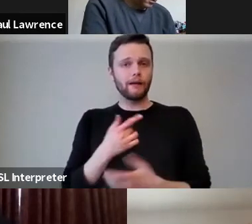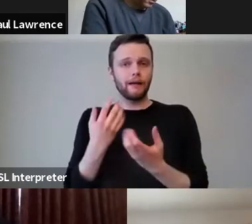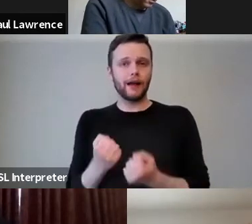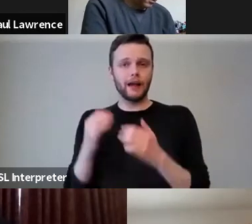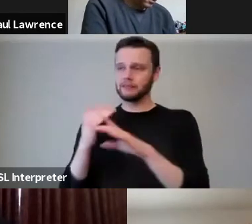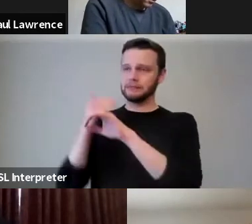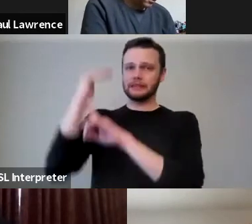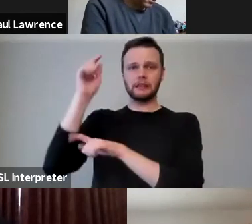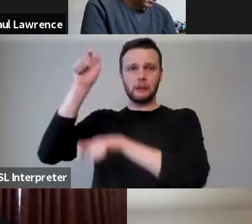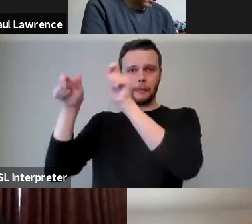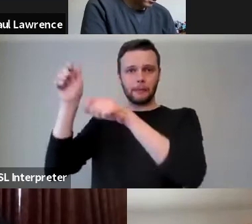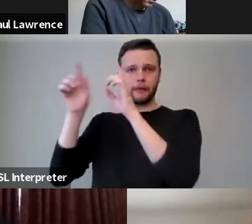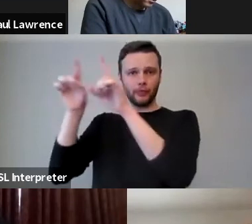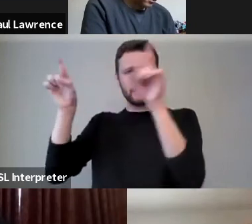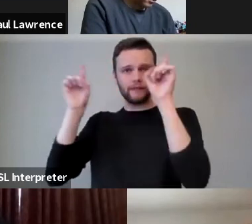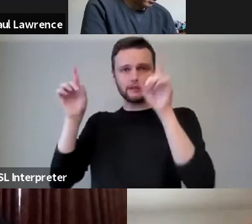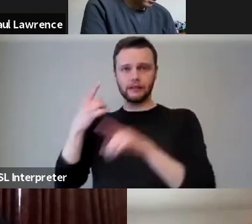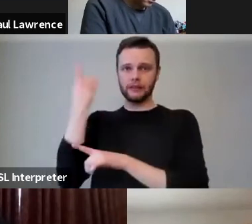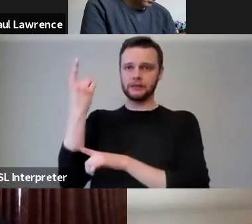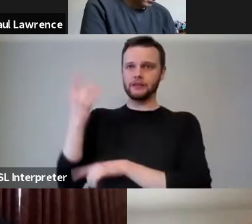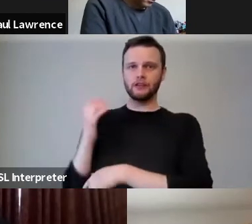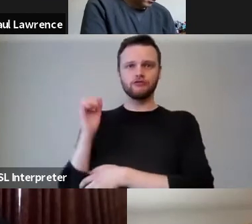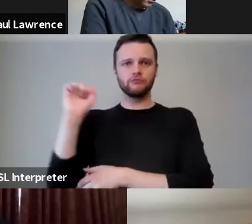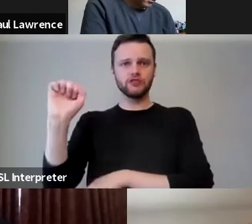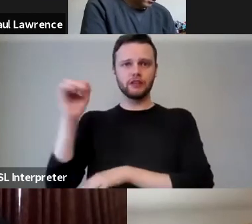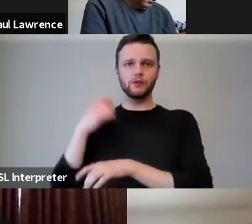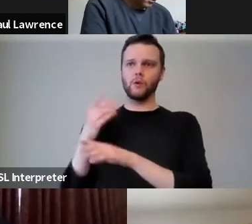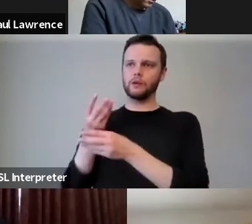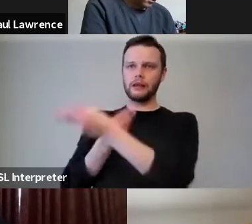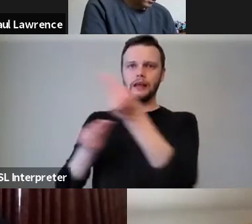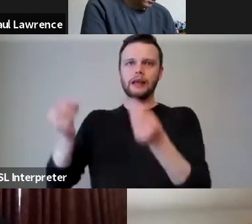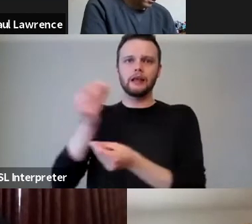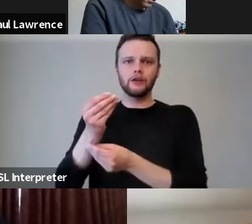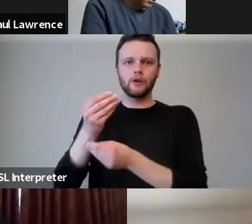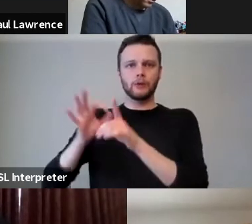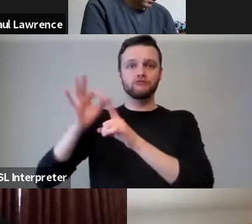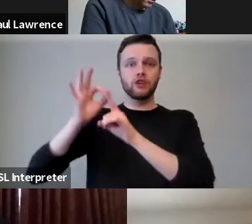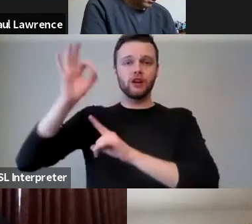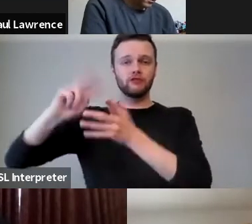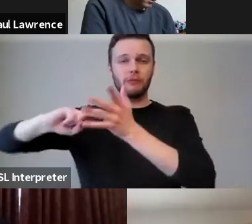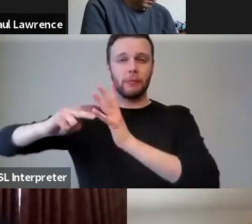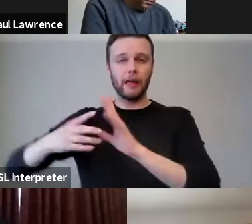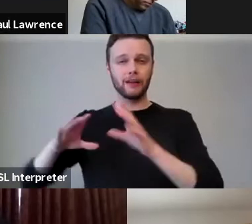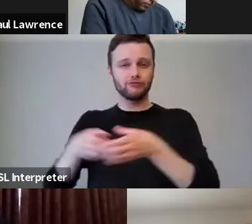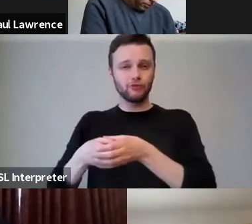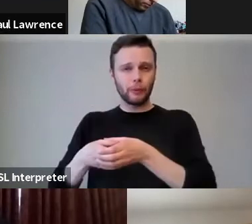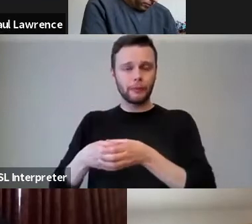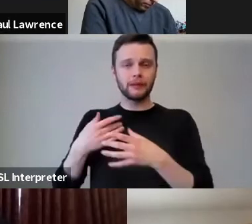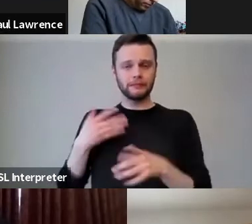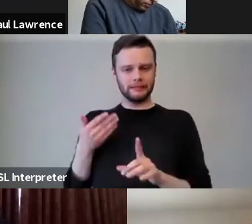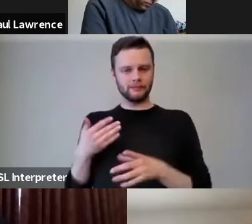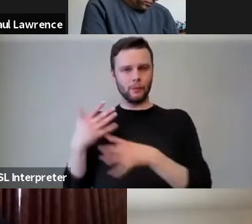people in the university who are represented on economic recovery planning groups working with us to identify